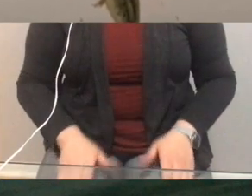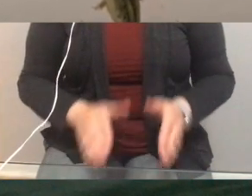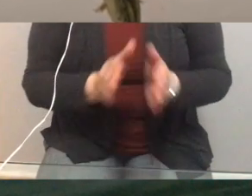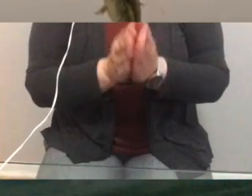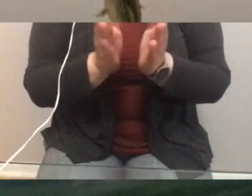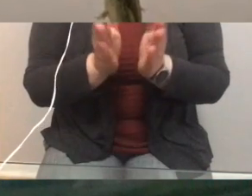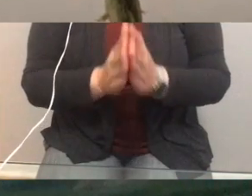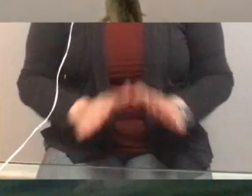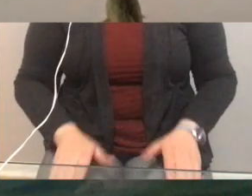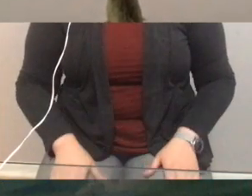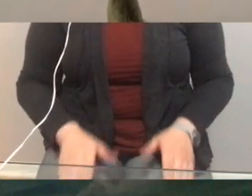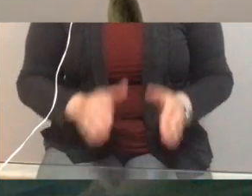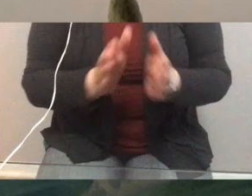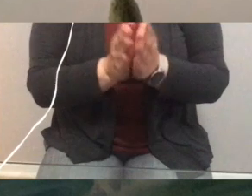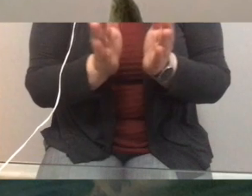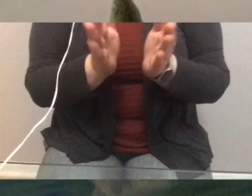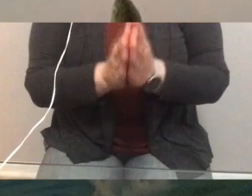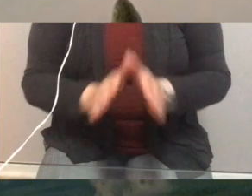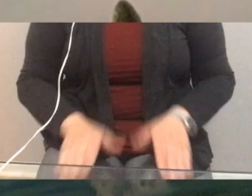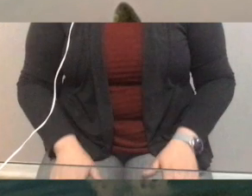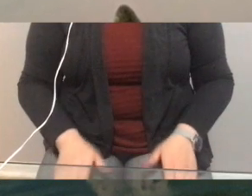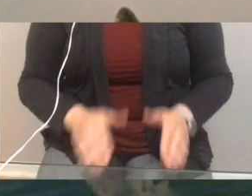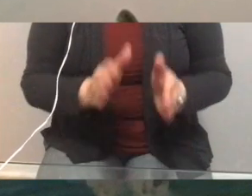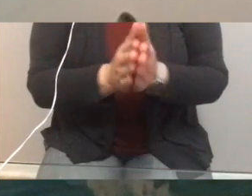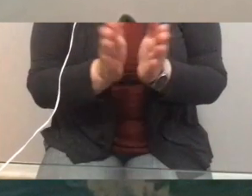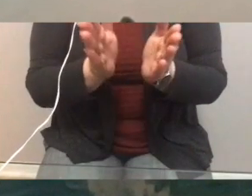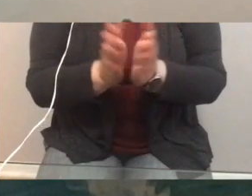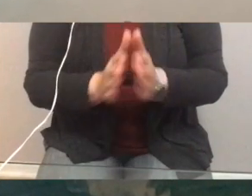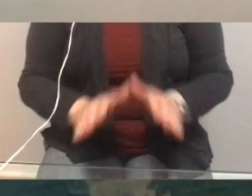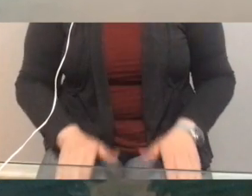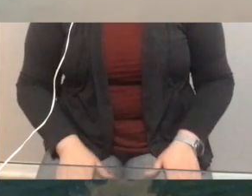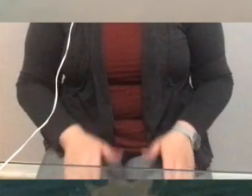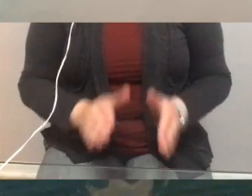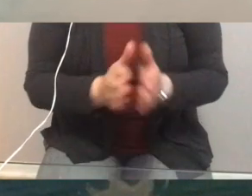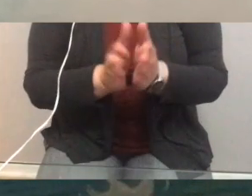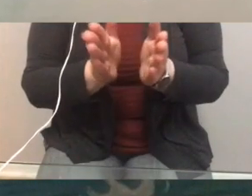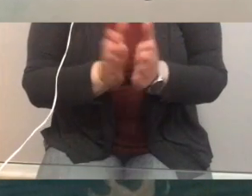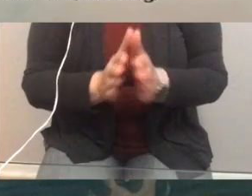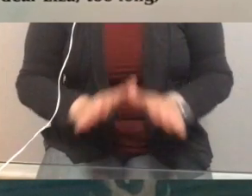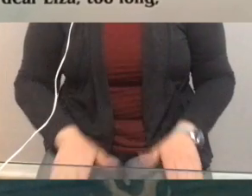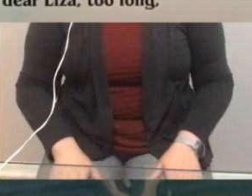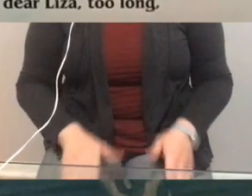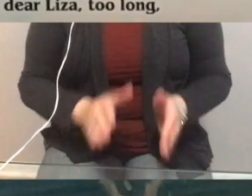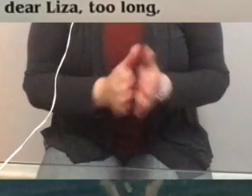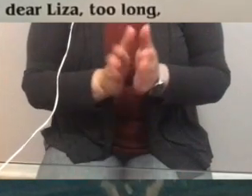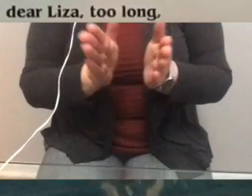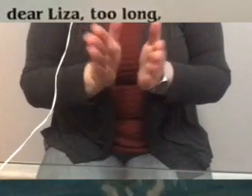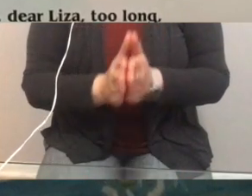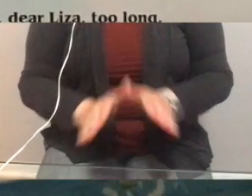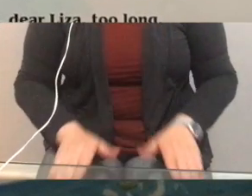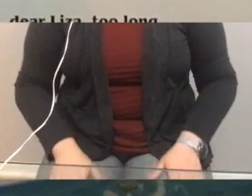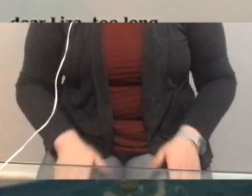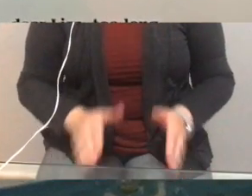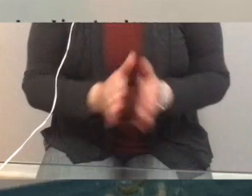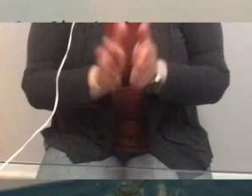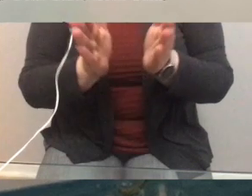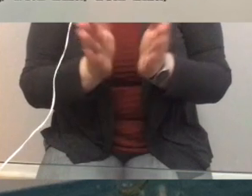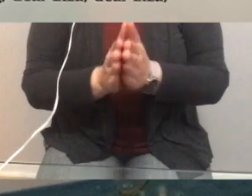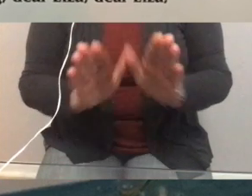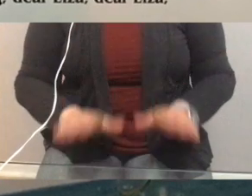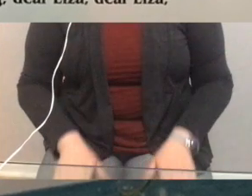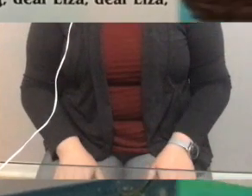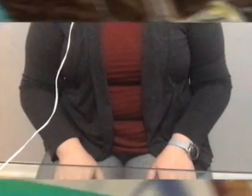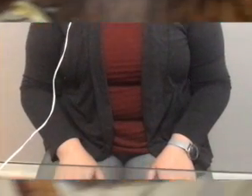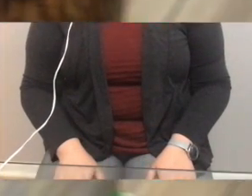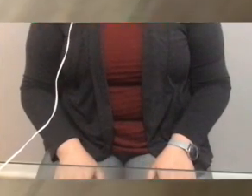too long. dear Liza dear Liza the straw is too long dear Liza